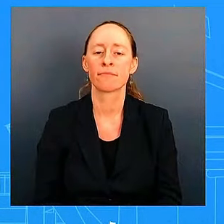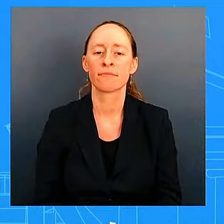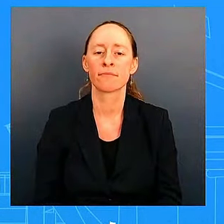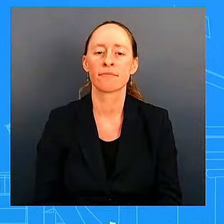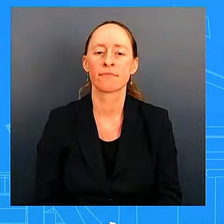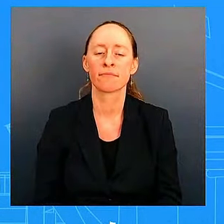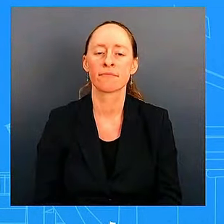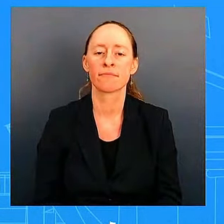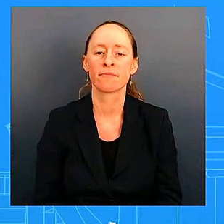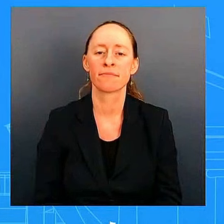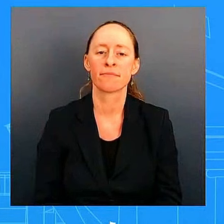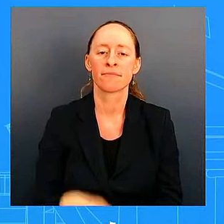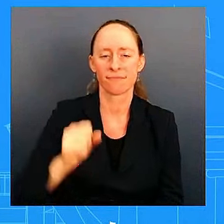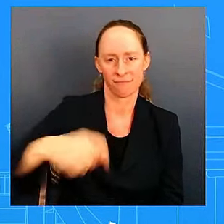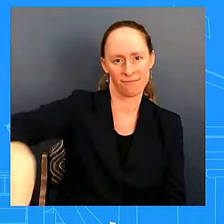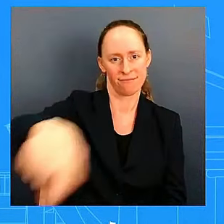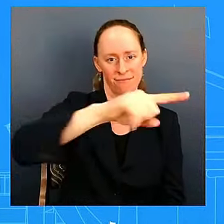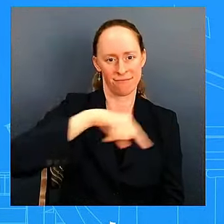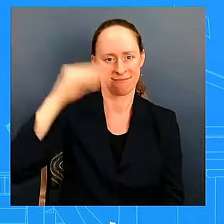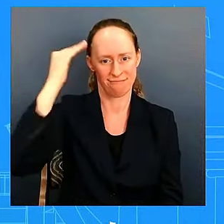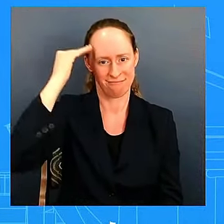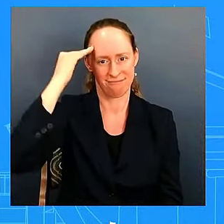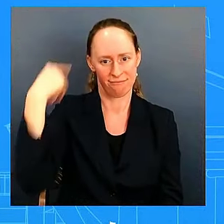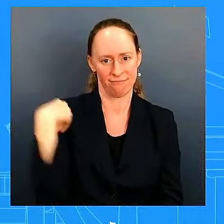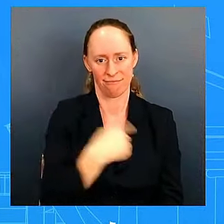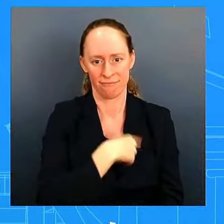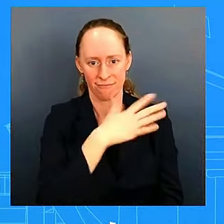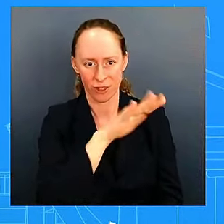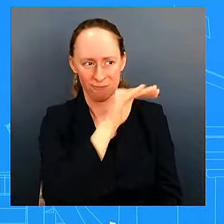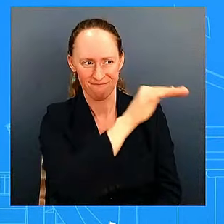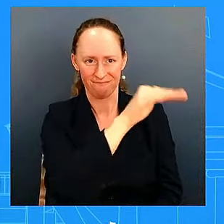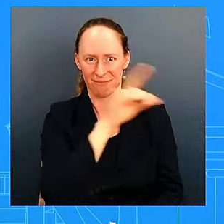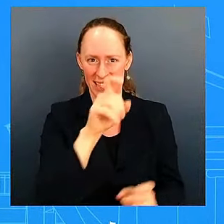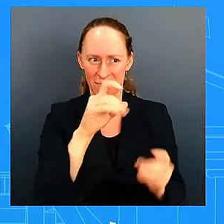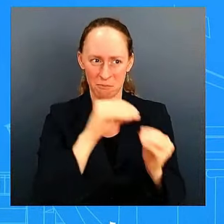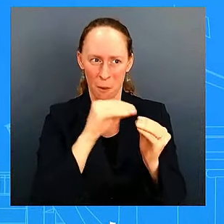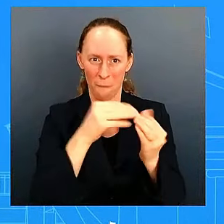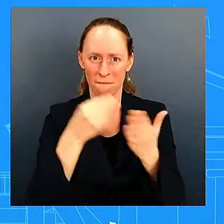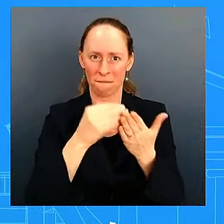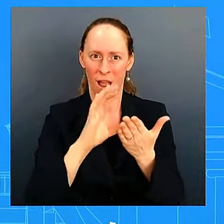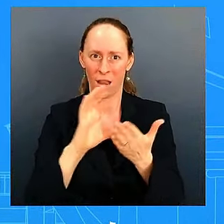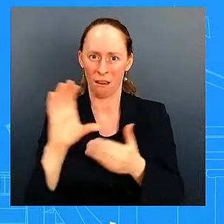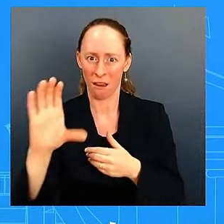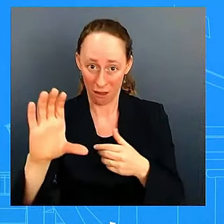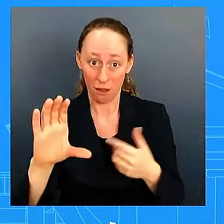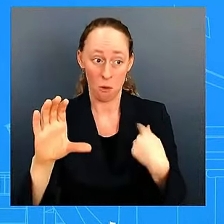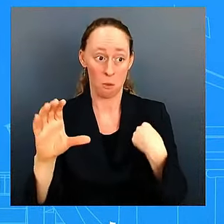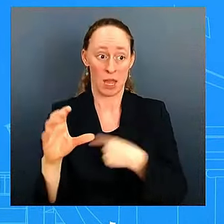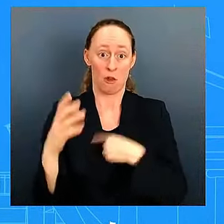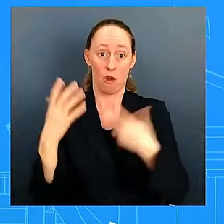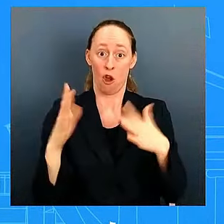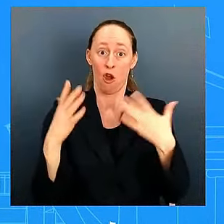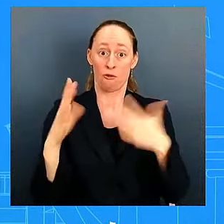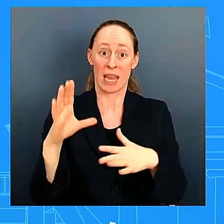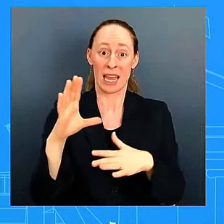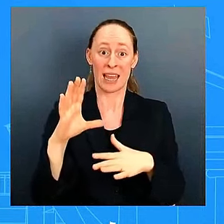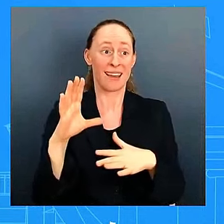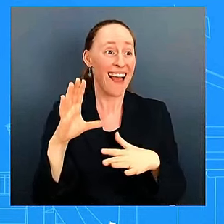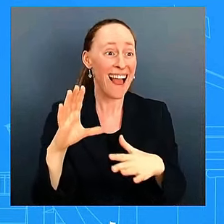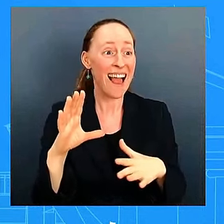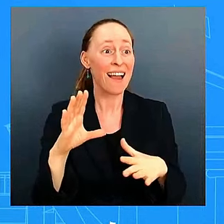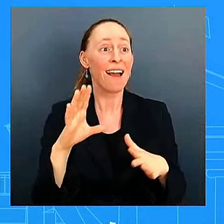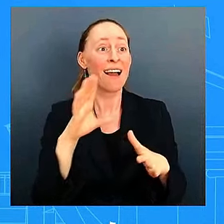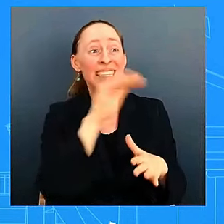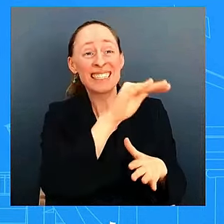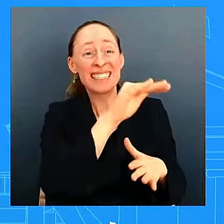that that didn't go through that didn't make it uh and so we're going to continue to have those conversations we are disappointed that that didn't go through uh we're going to